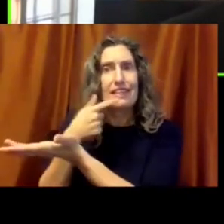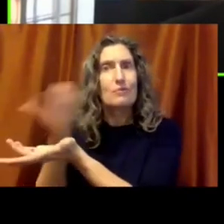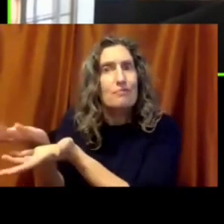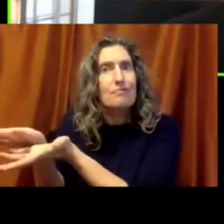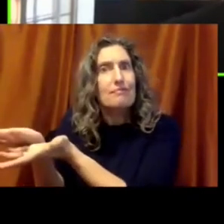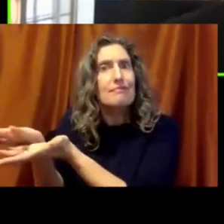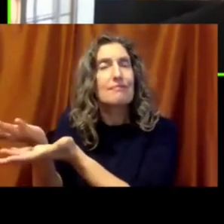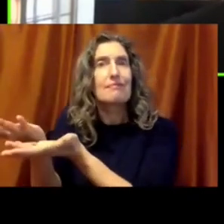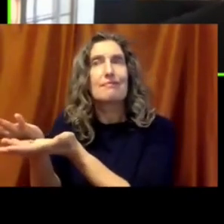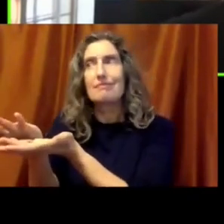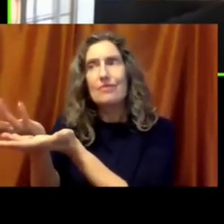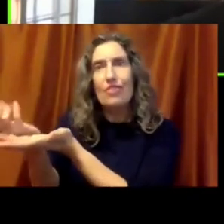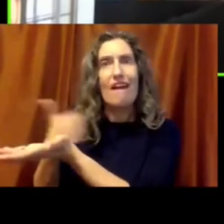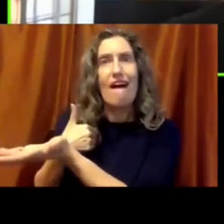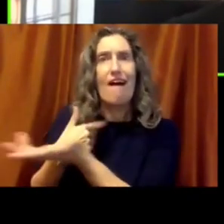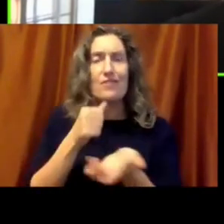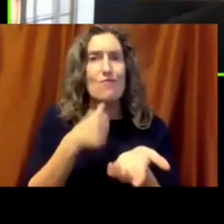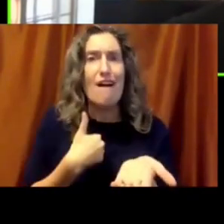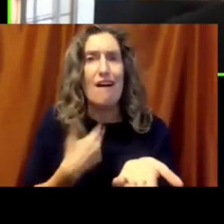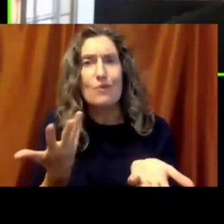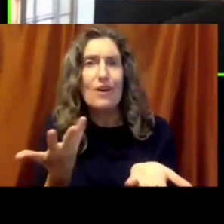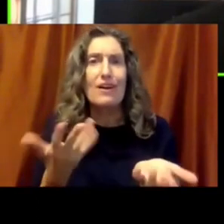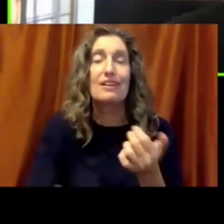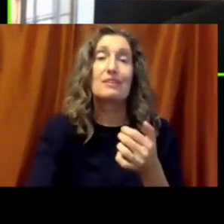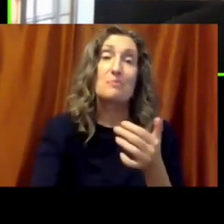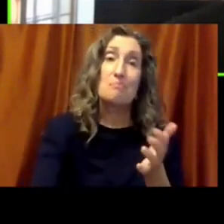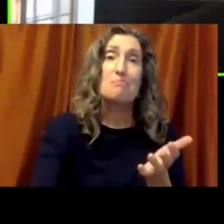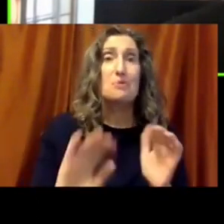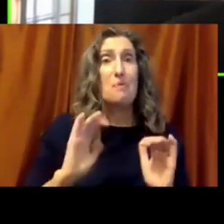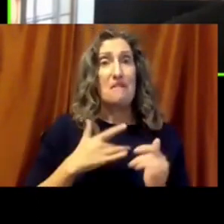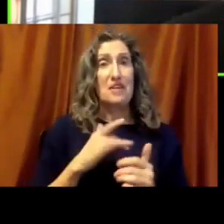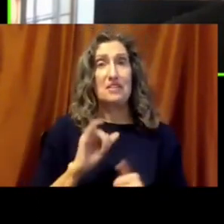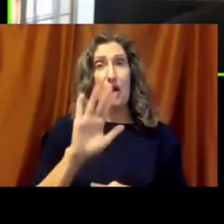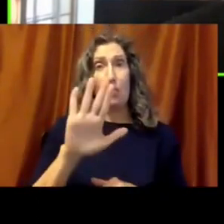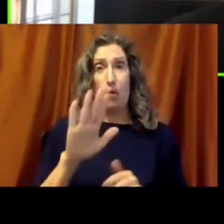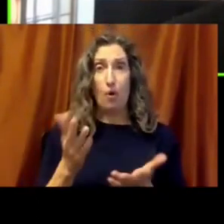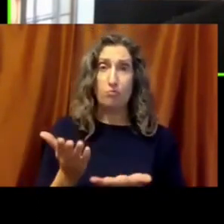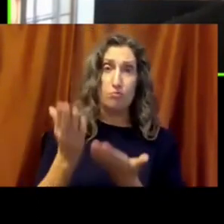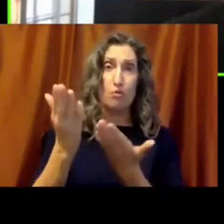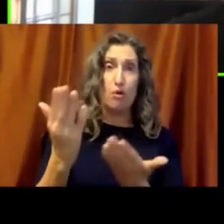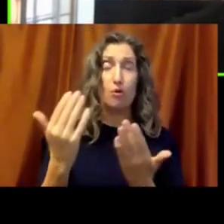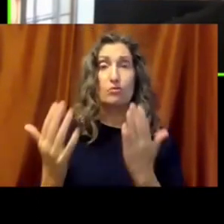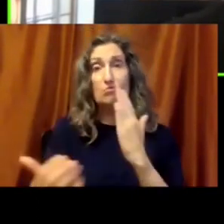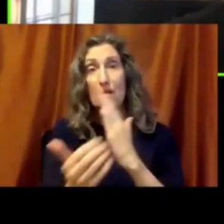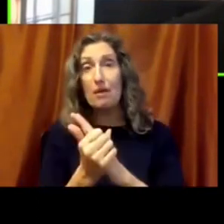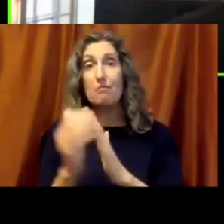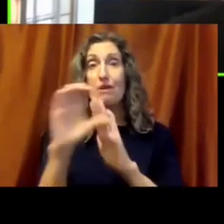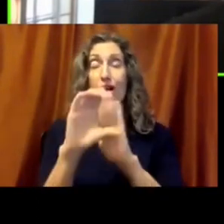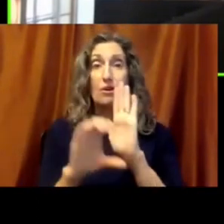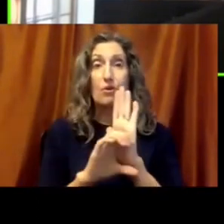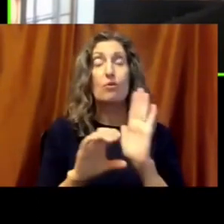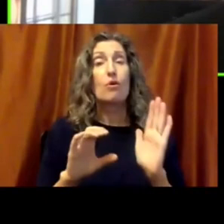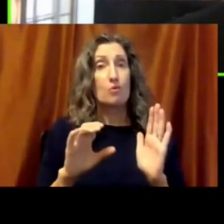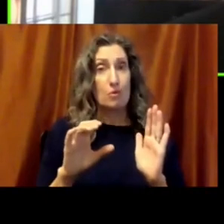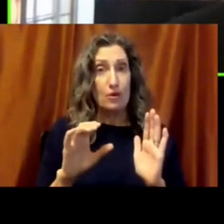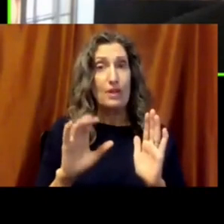what's the deal here? So it does feel like that is a huge plus in